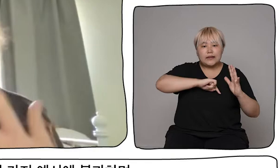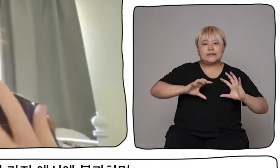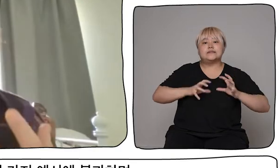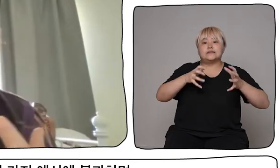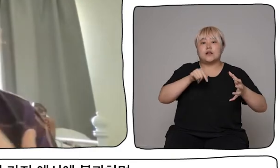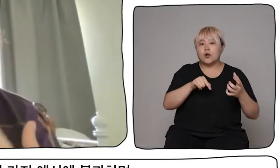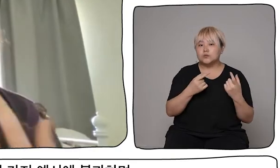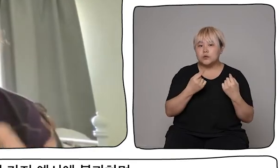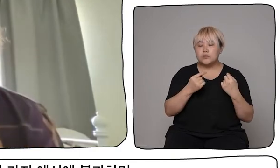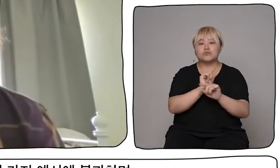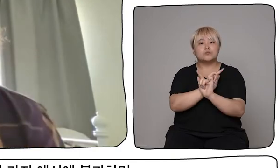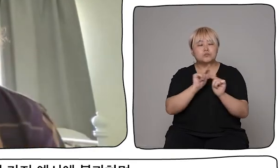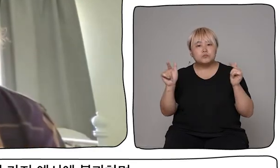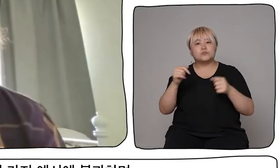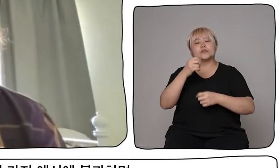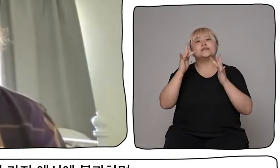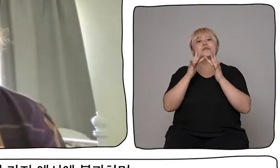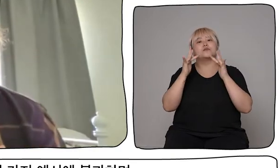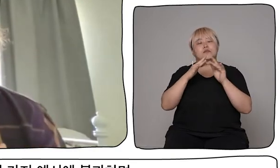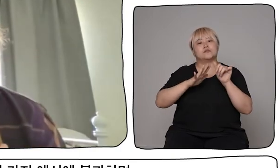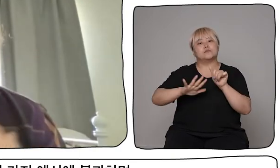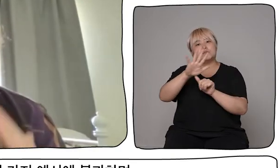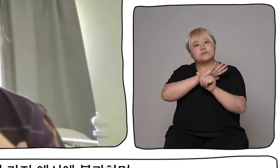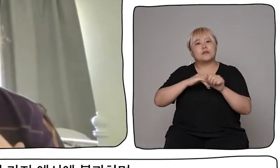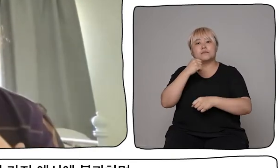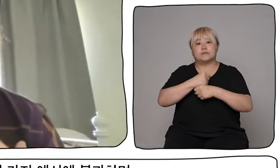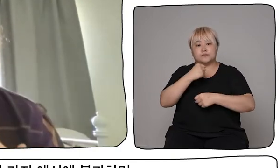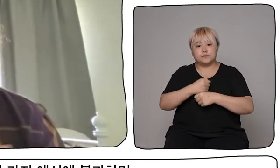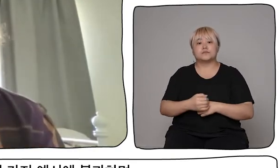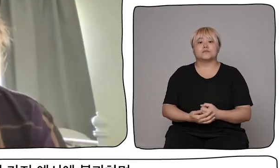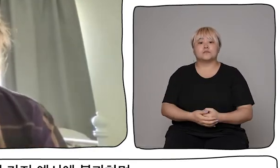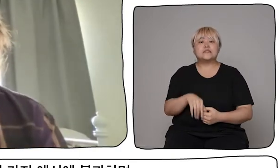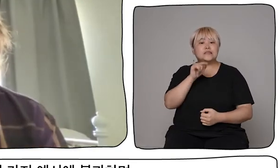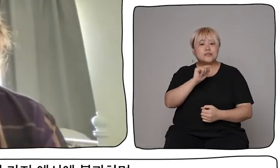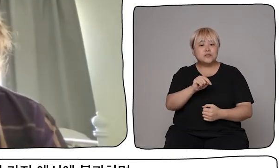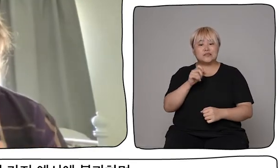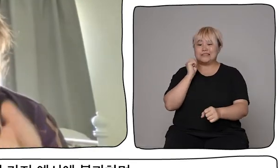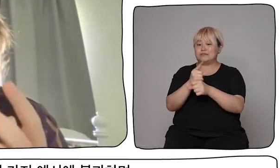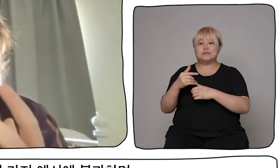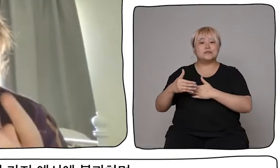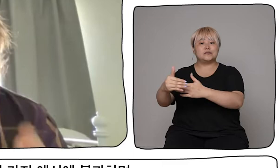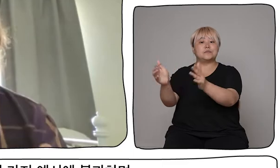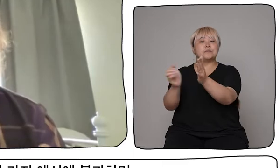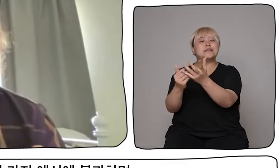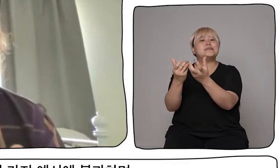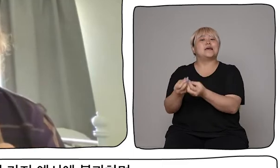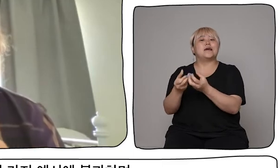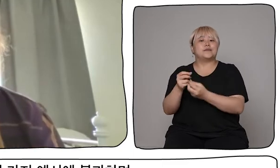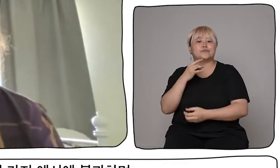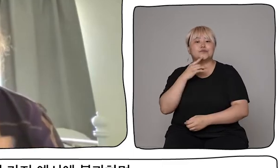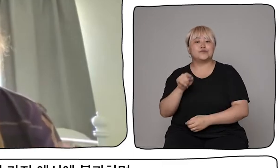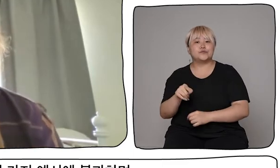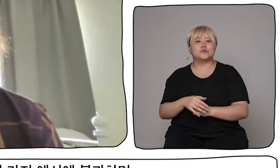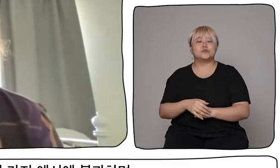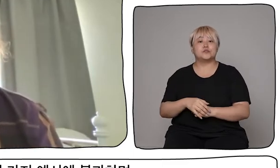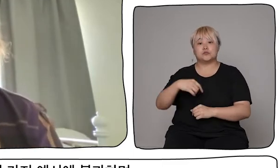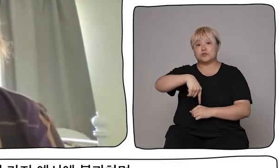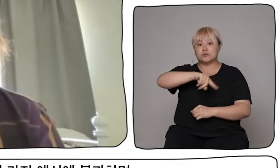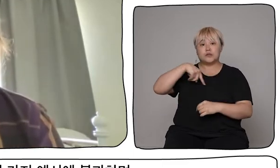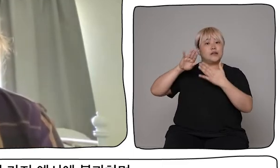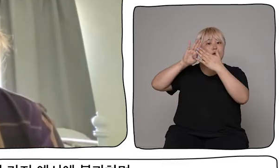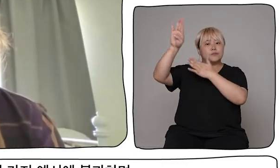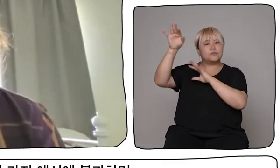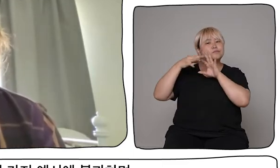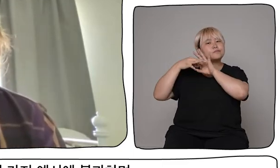These are just a few of the things we've already tinkered with and played with, and we will continue to explore all of those avenues